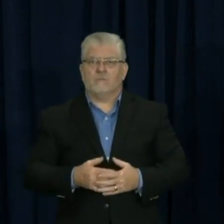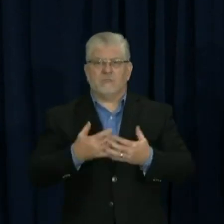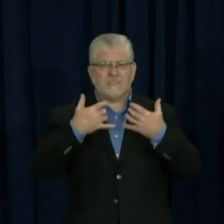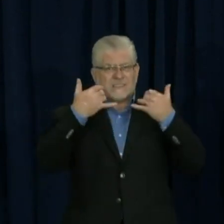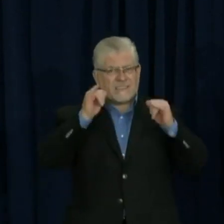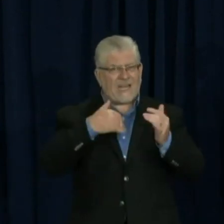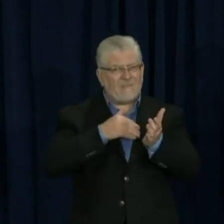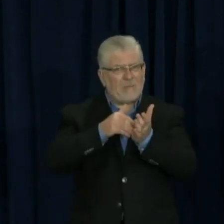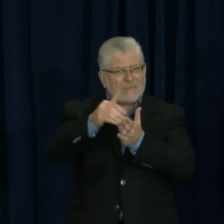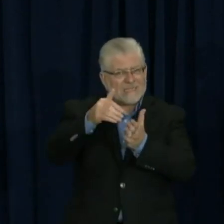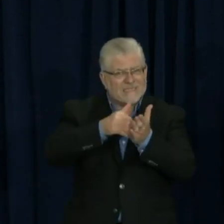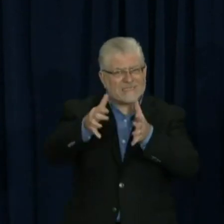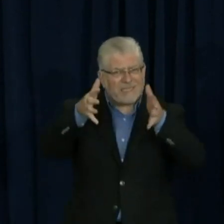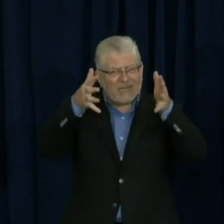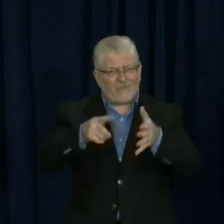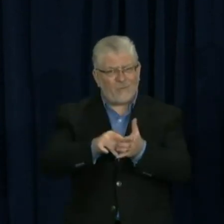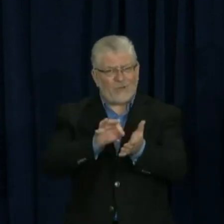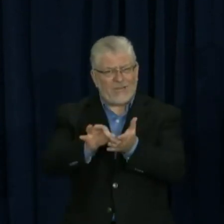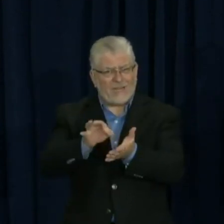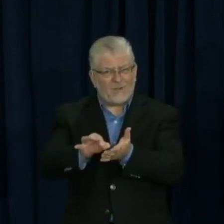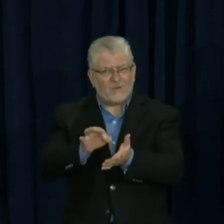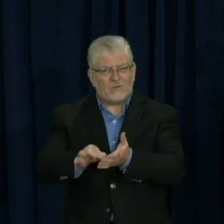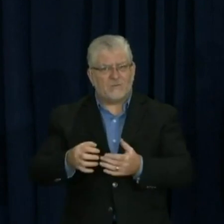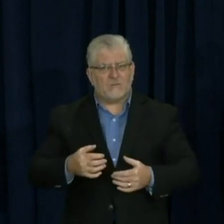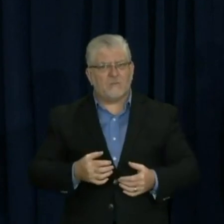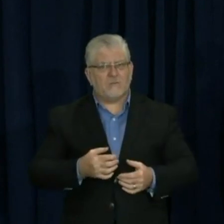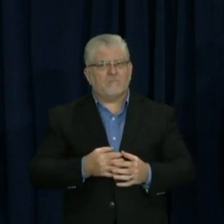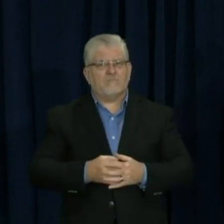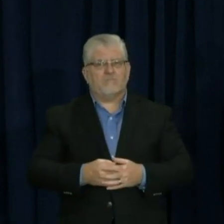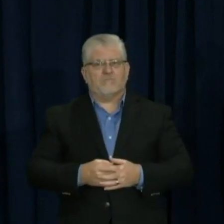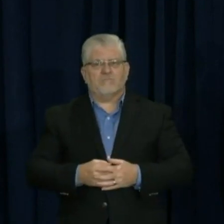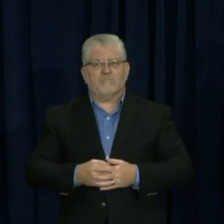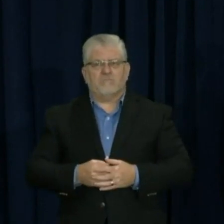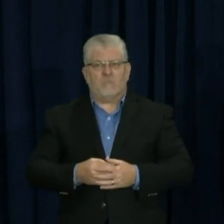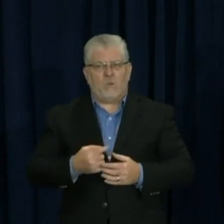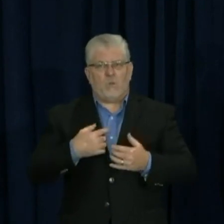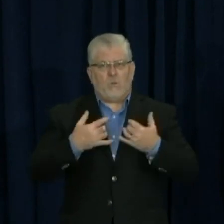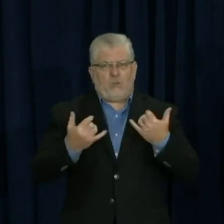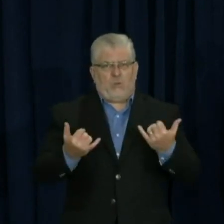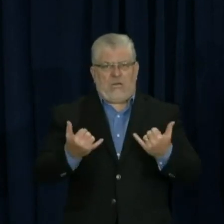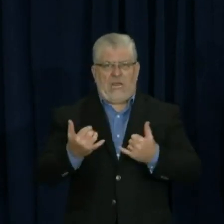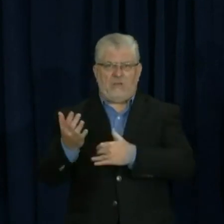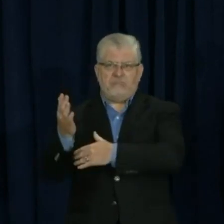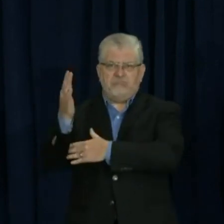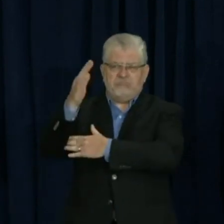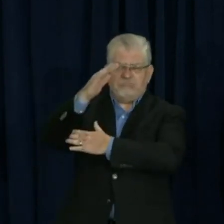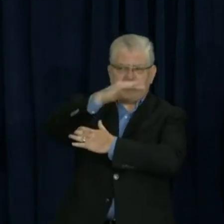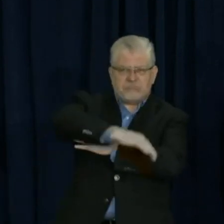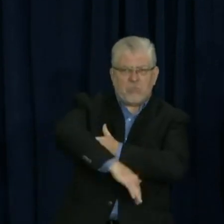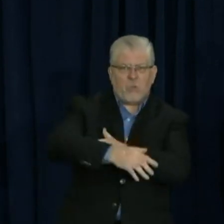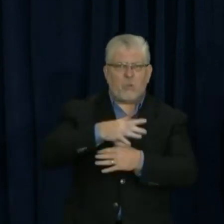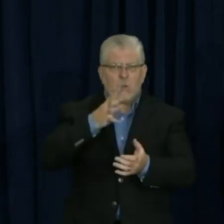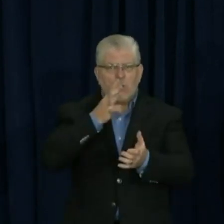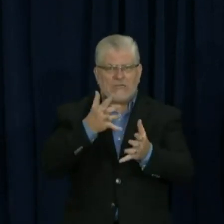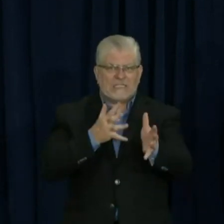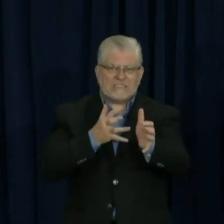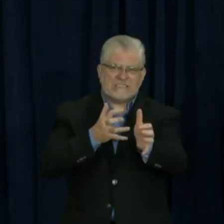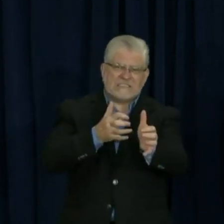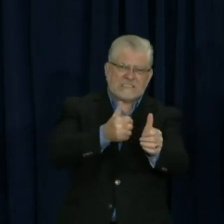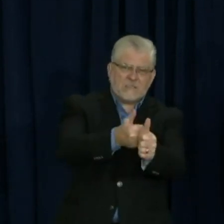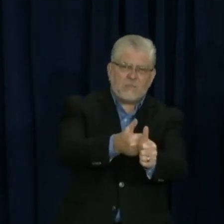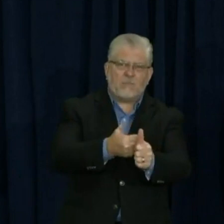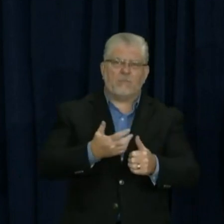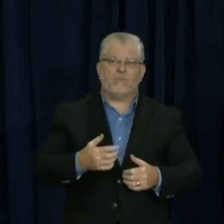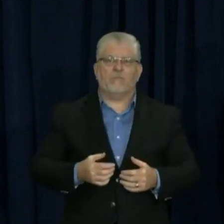see a lot of updates in the next couple of hours and throughout the day. We have been – there were a number of counties that